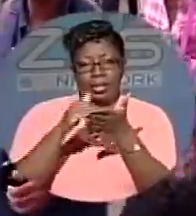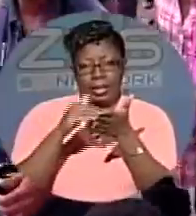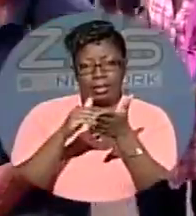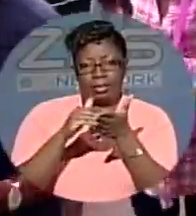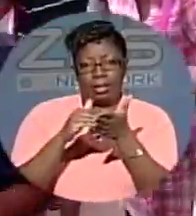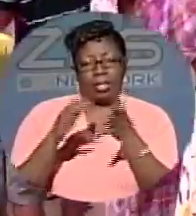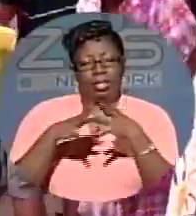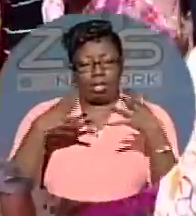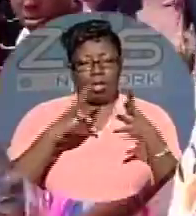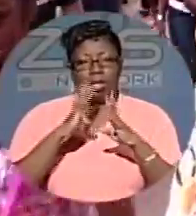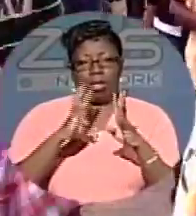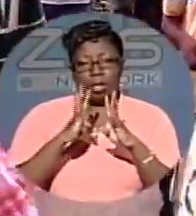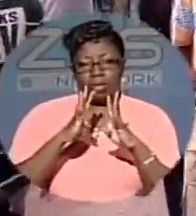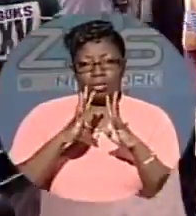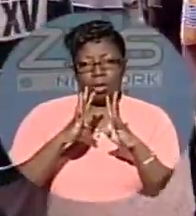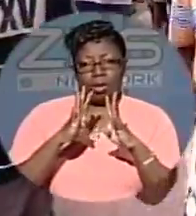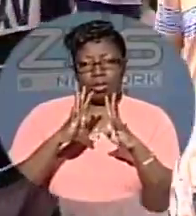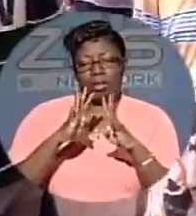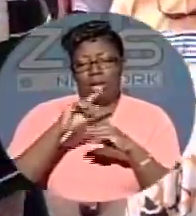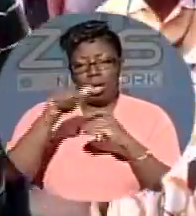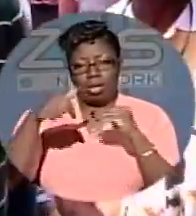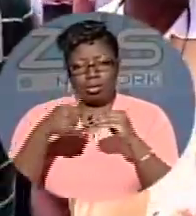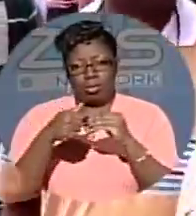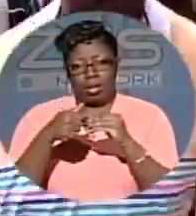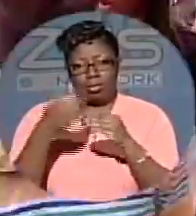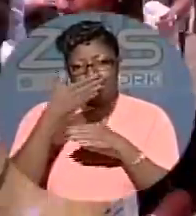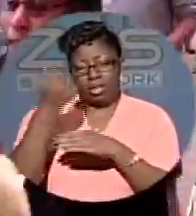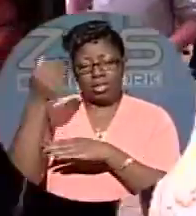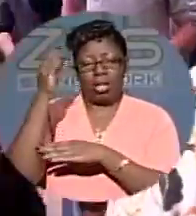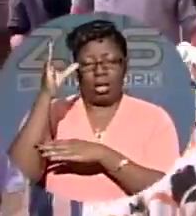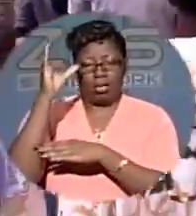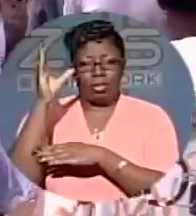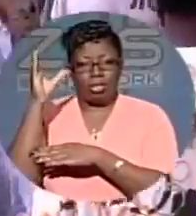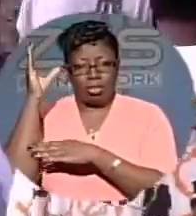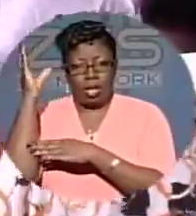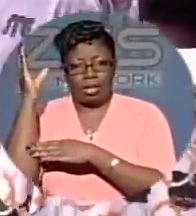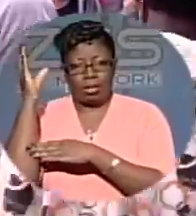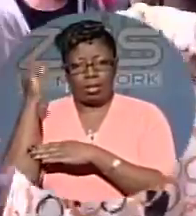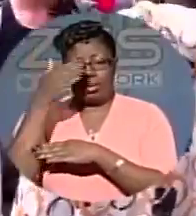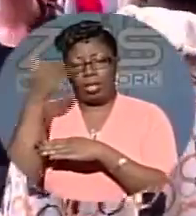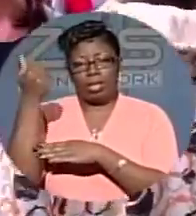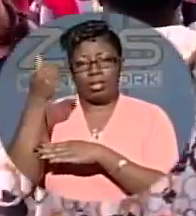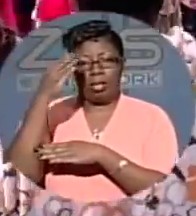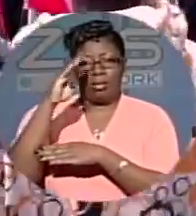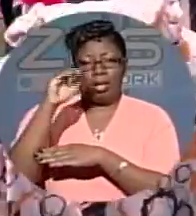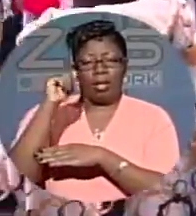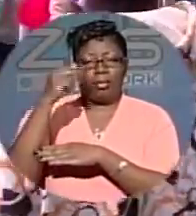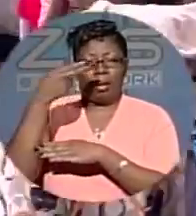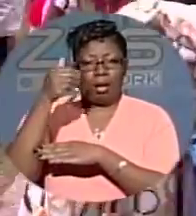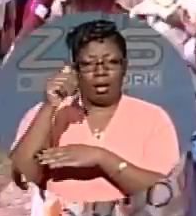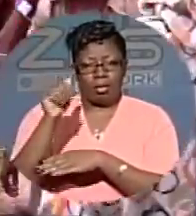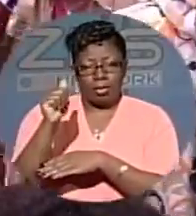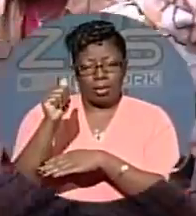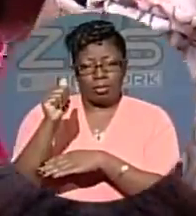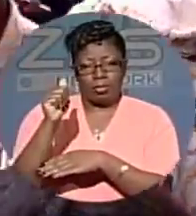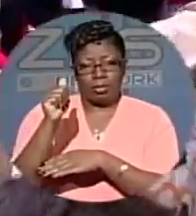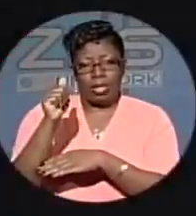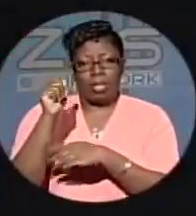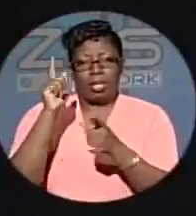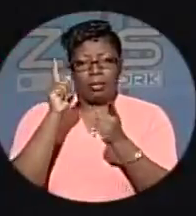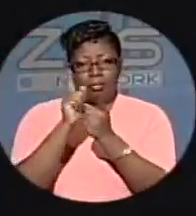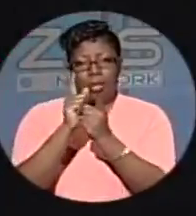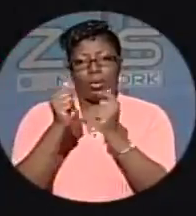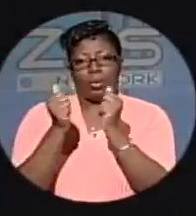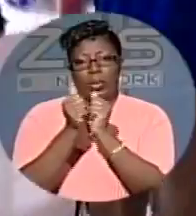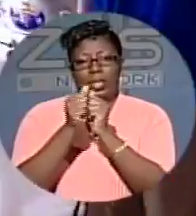Bahamas about China, recently because of that multi-billion dollar Bahamar development. Our news team caught up with the Chinese ambassador's wife at the fest.